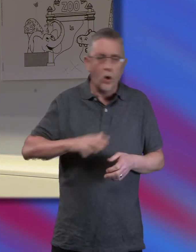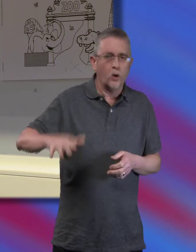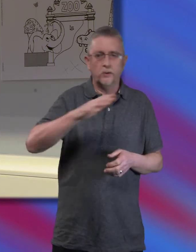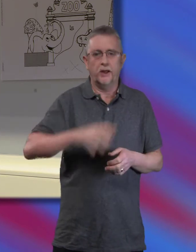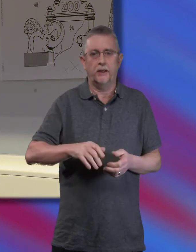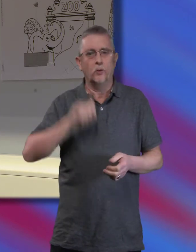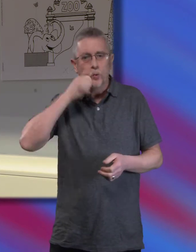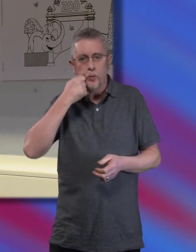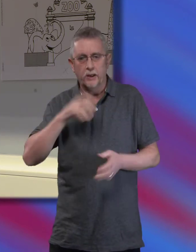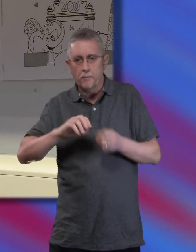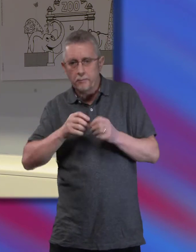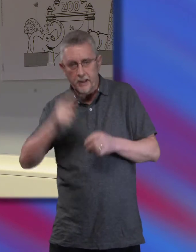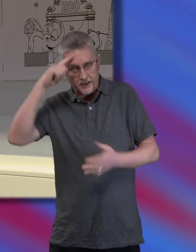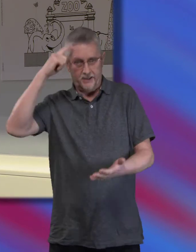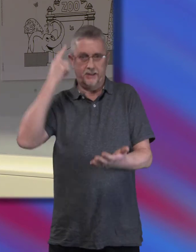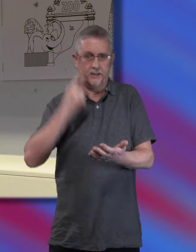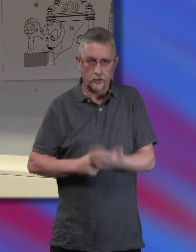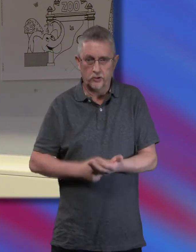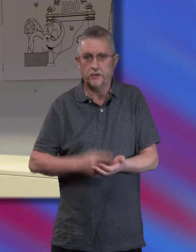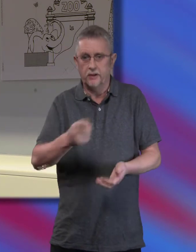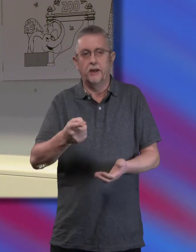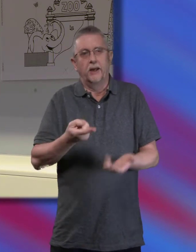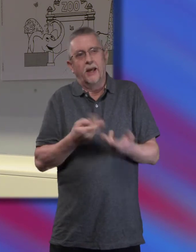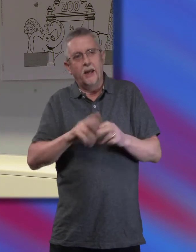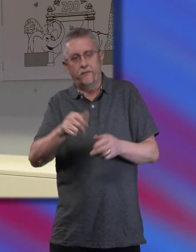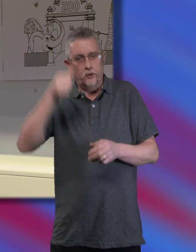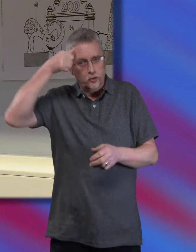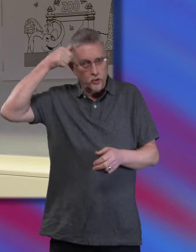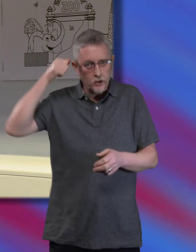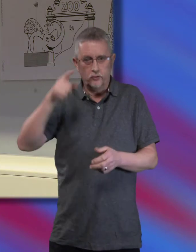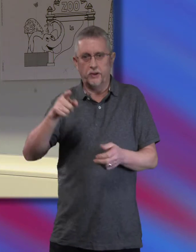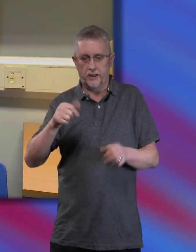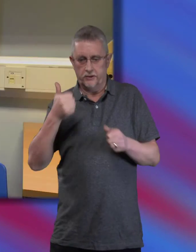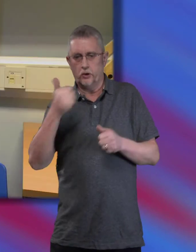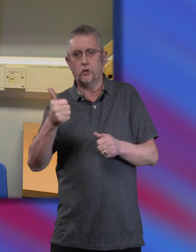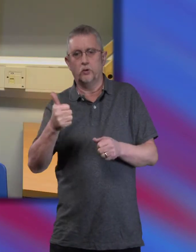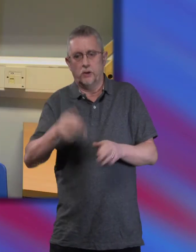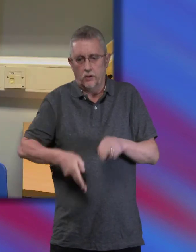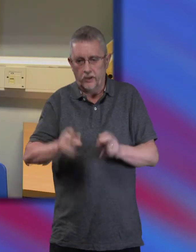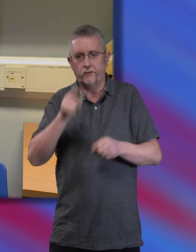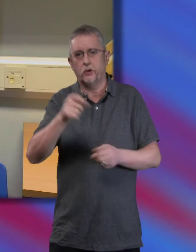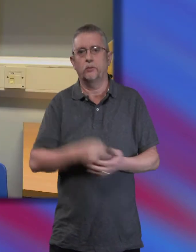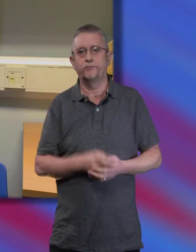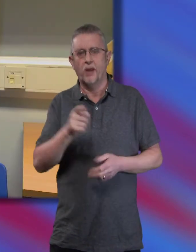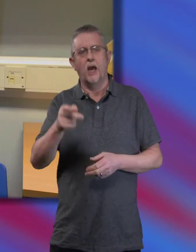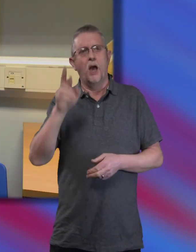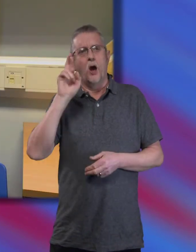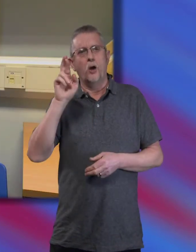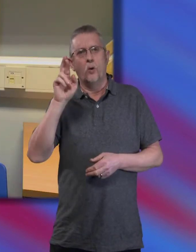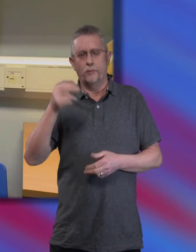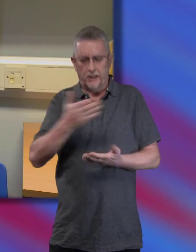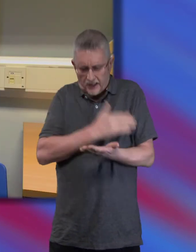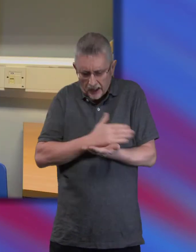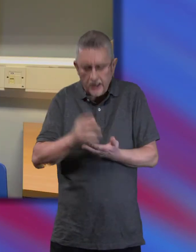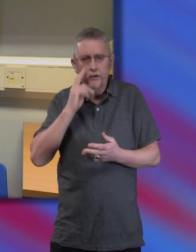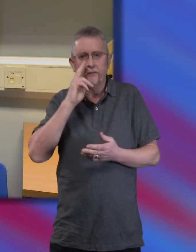make a decision about whether or not epilepsy surgery is the right option for you. I hope it will give me a much clearer view on